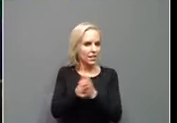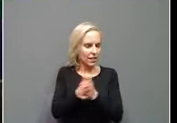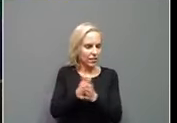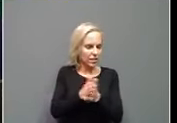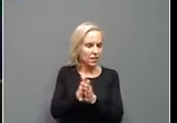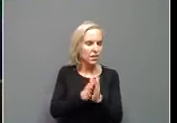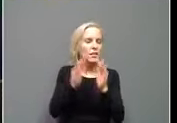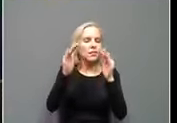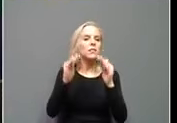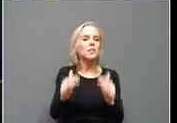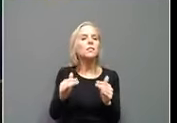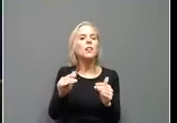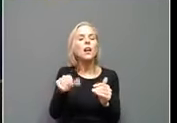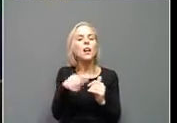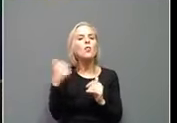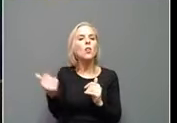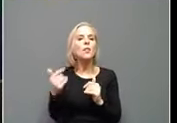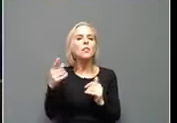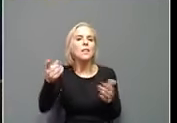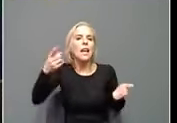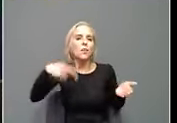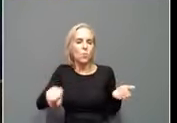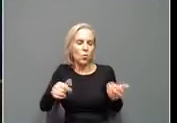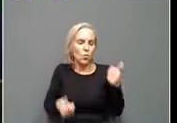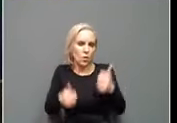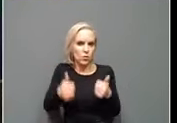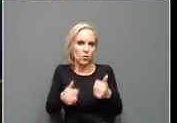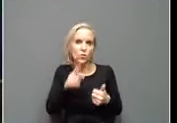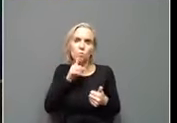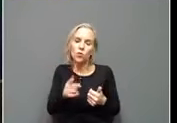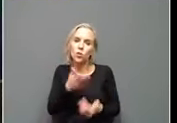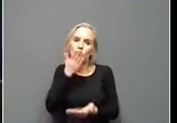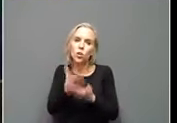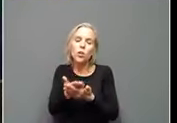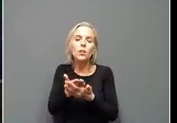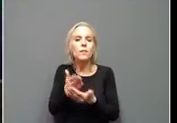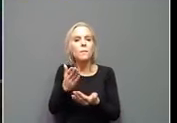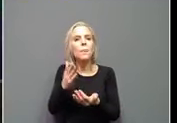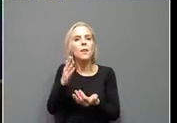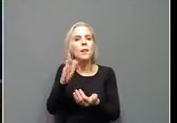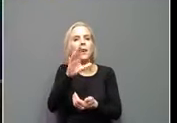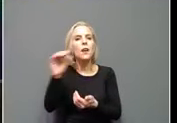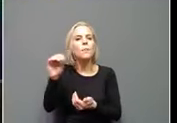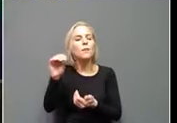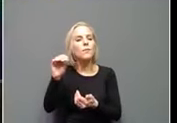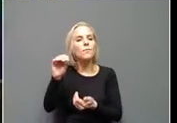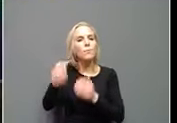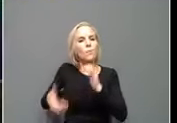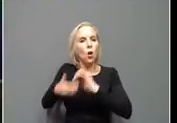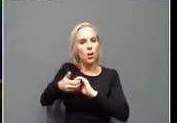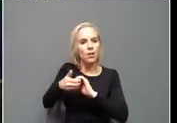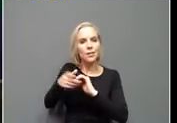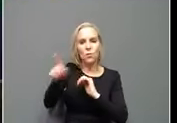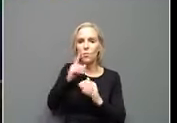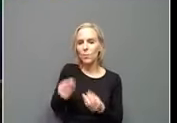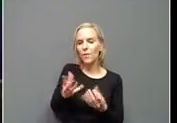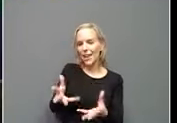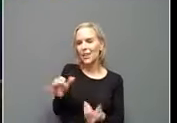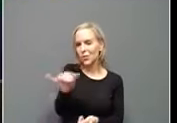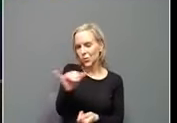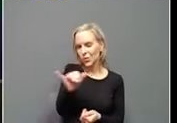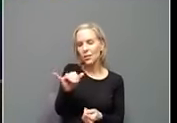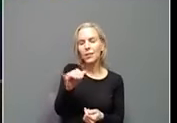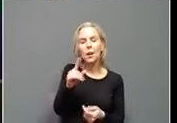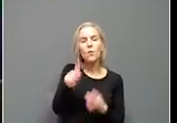about another one the next week, which one of our really good corporate partners that is vaccinating people are going to be providing. Uh, we have certain state